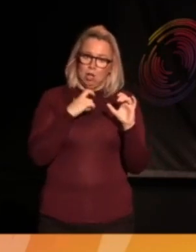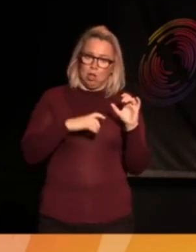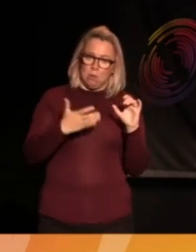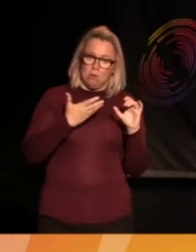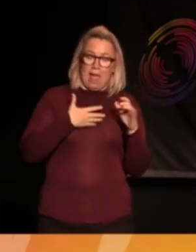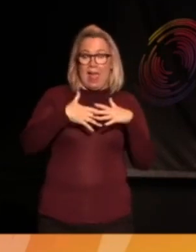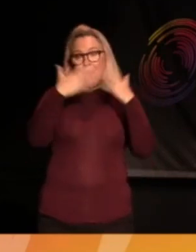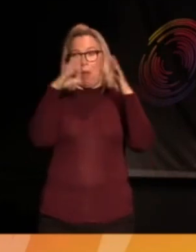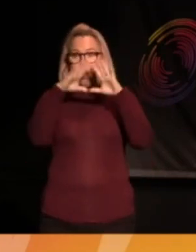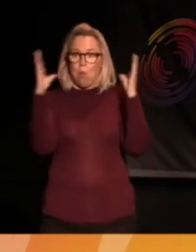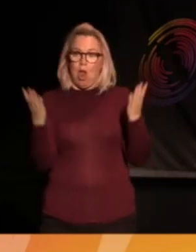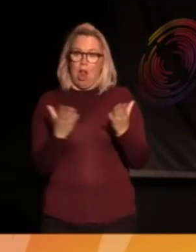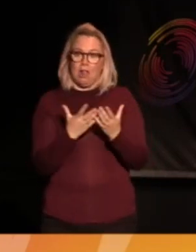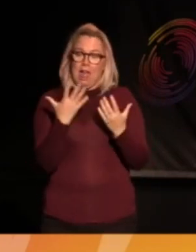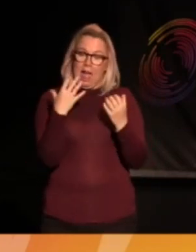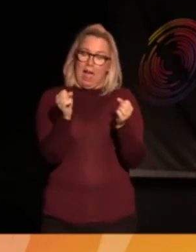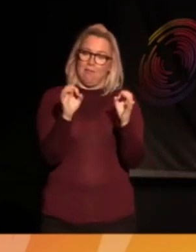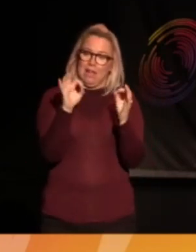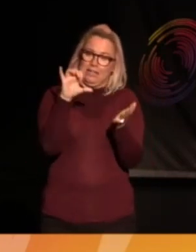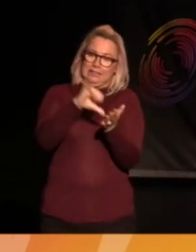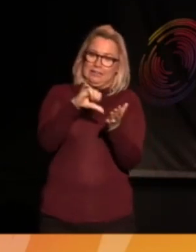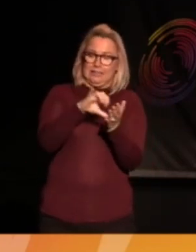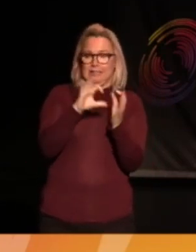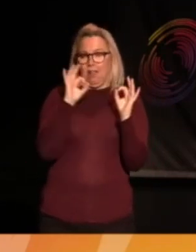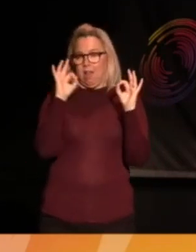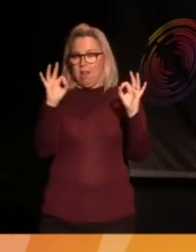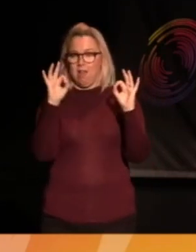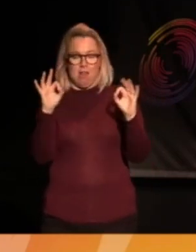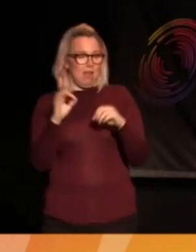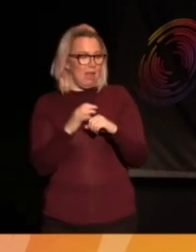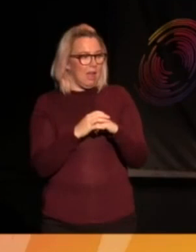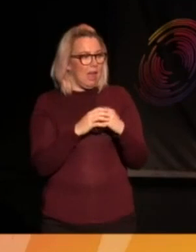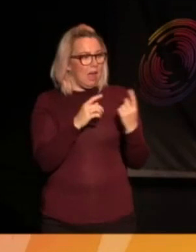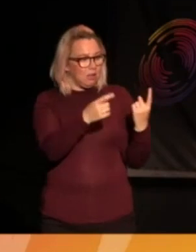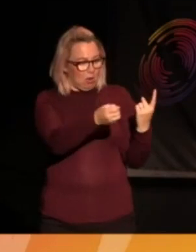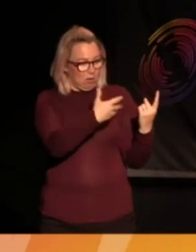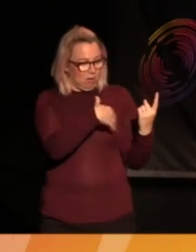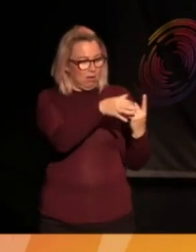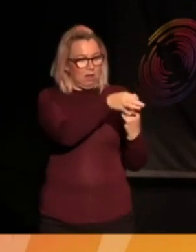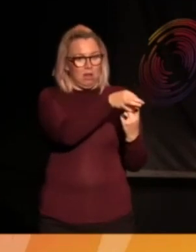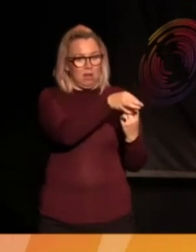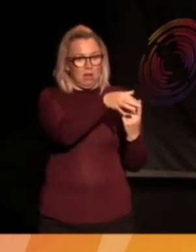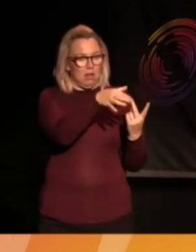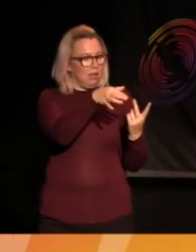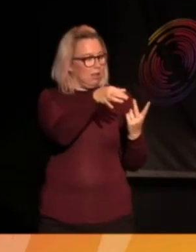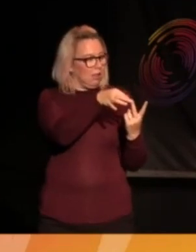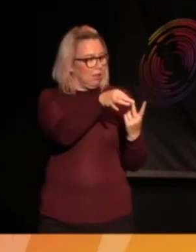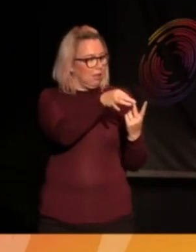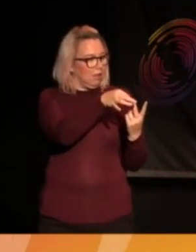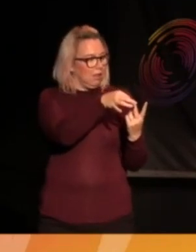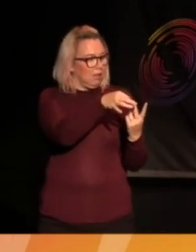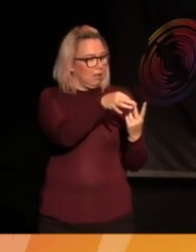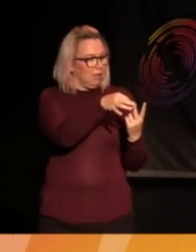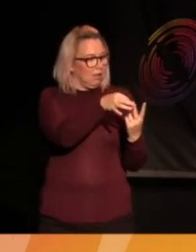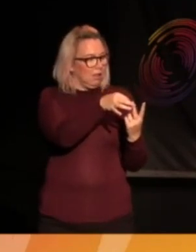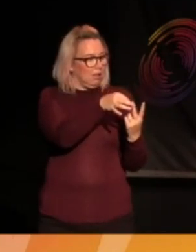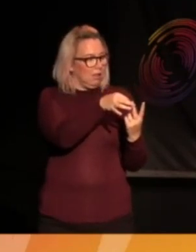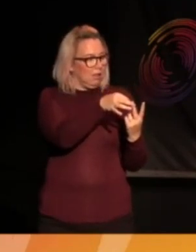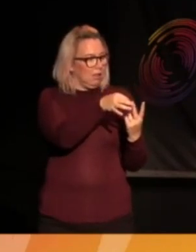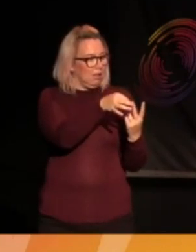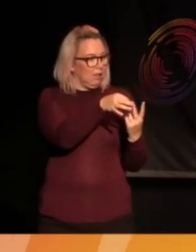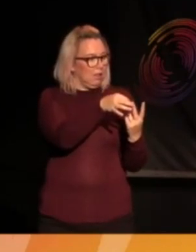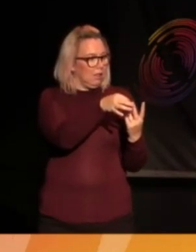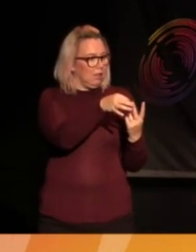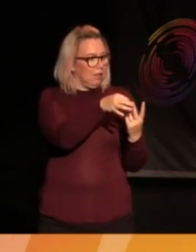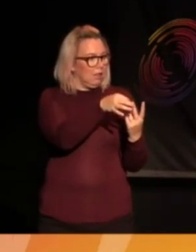Anywhere in the world. Anywhere in the world, it's a city you imagine. I'm going to take two or three questions at the same time. Can you keep your hands up? People. So you